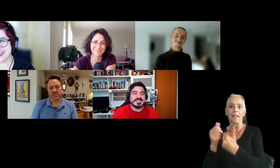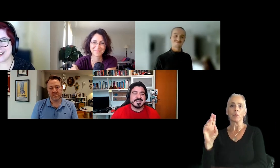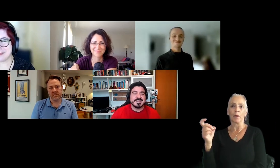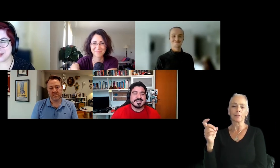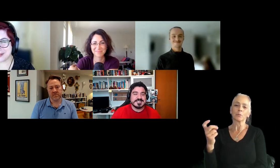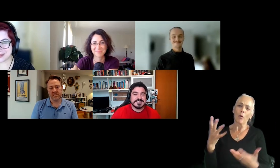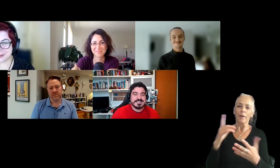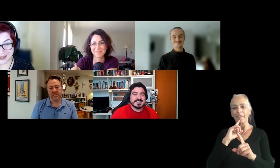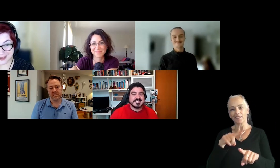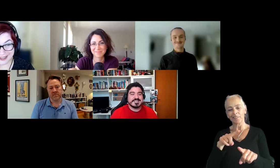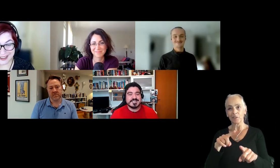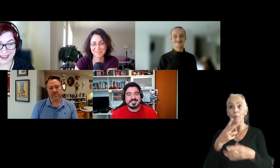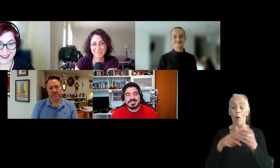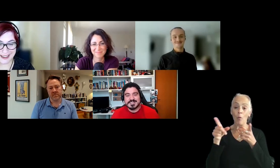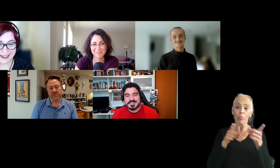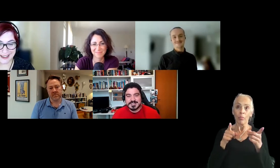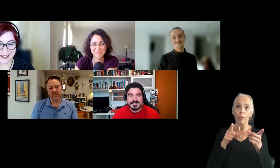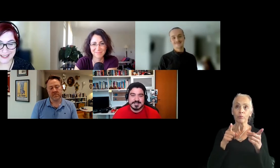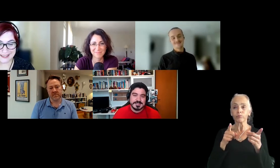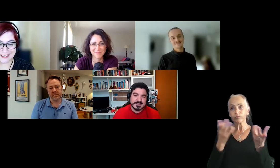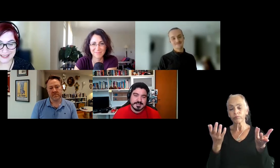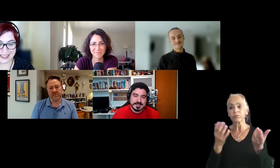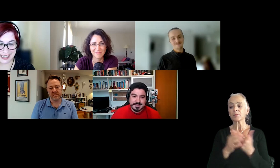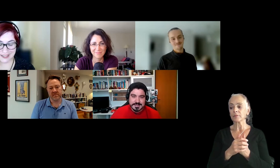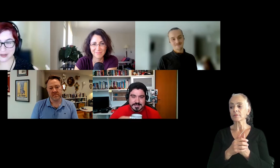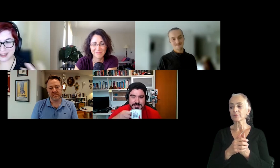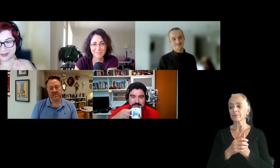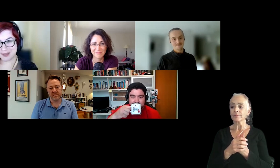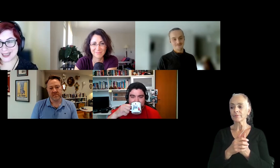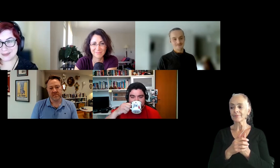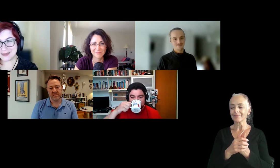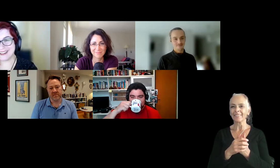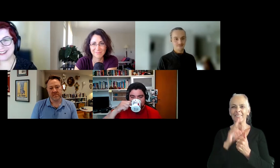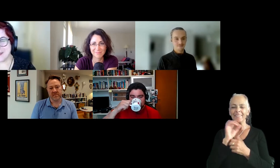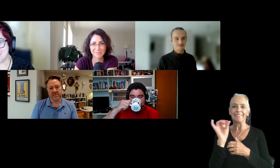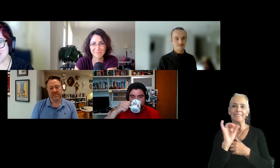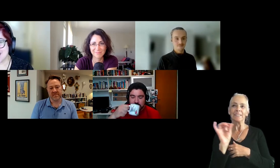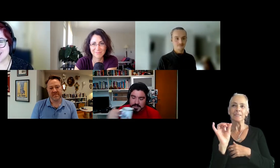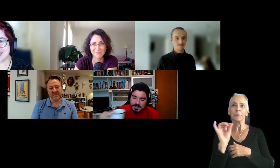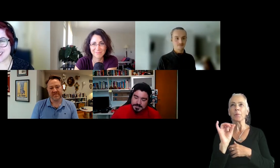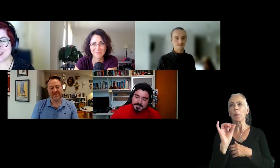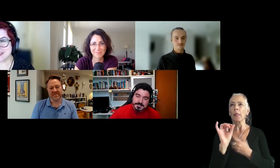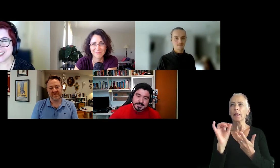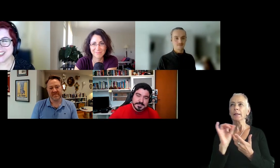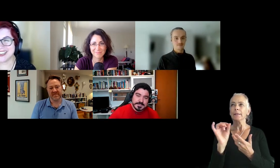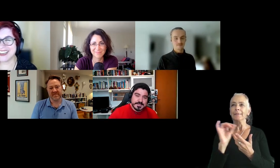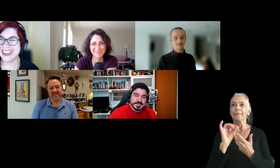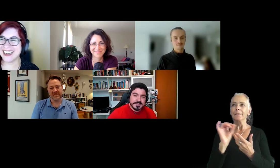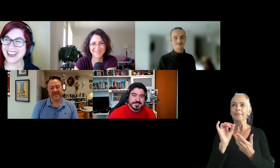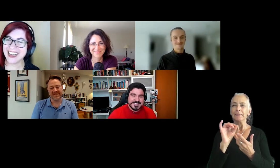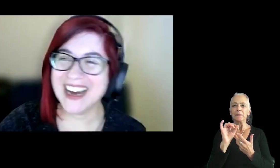um, both are very, uh, they kind of drink from the same, uh, the same sound,